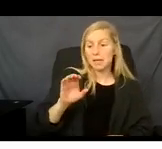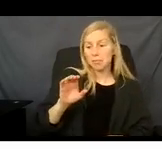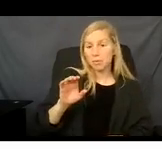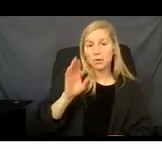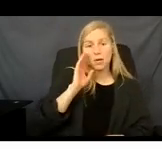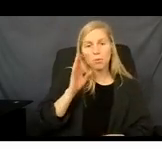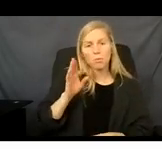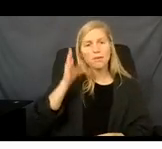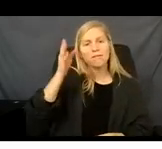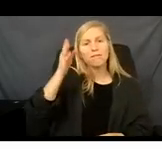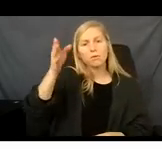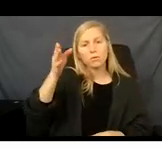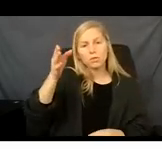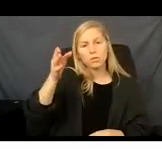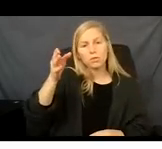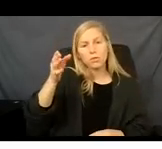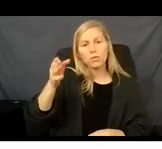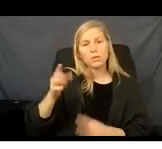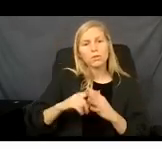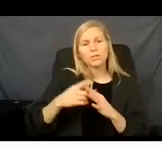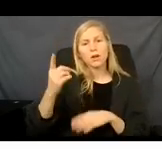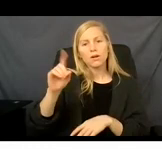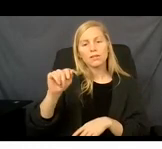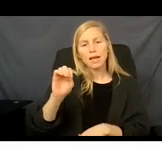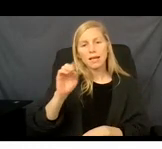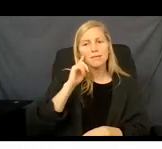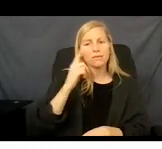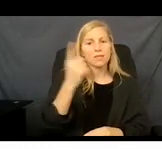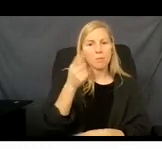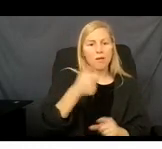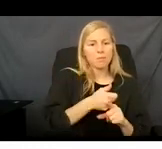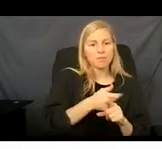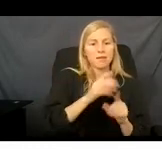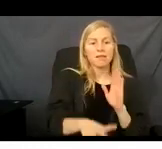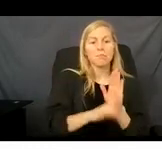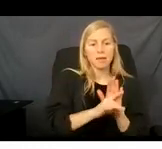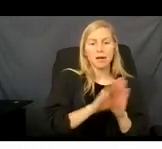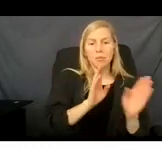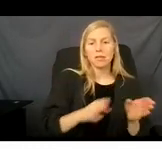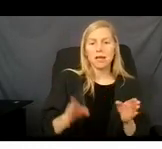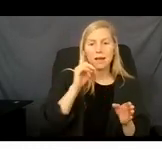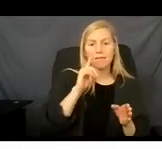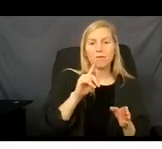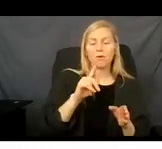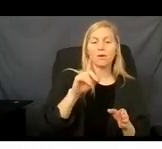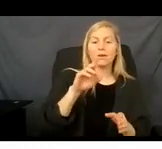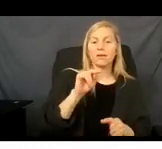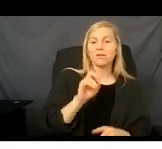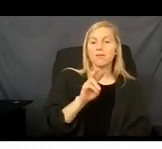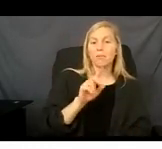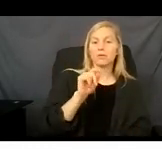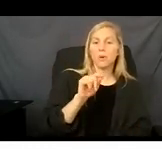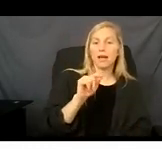future earlier start date for someone that pick a plan on the 20th of November. But by the 10th of December,